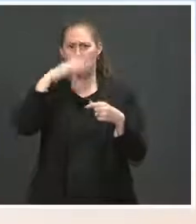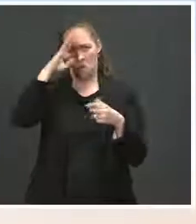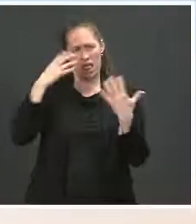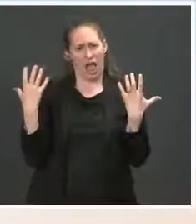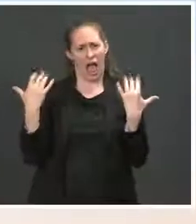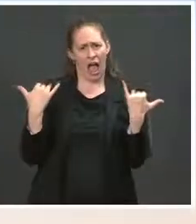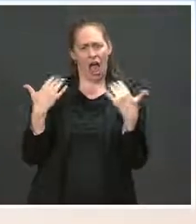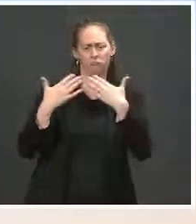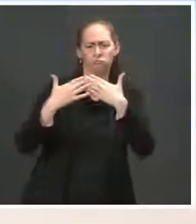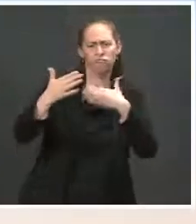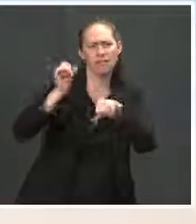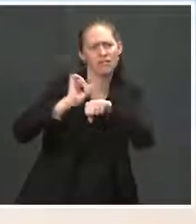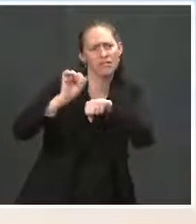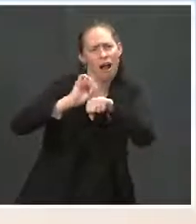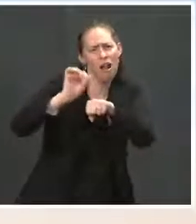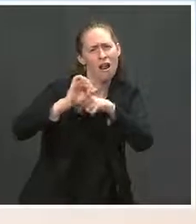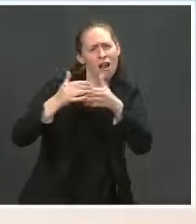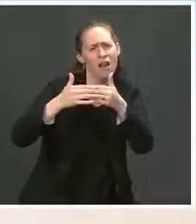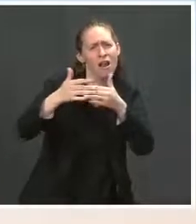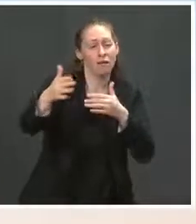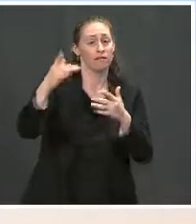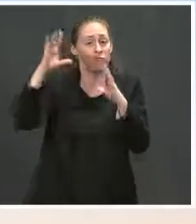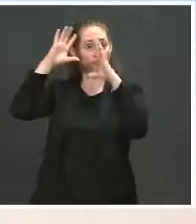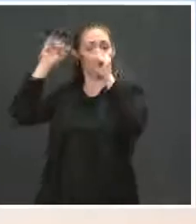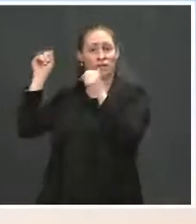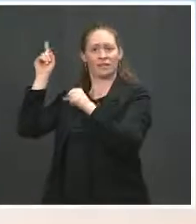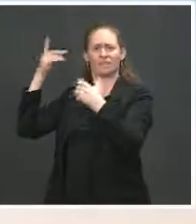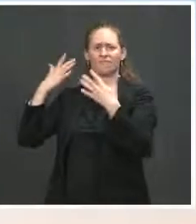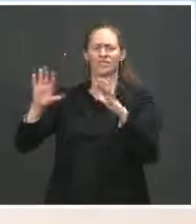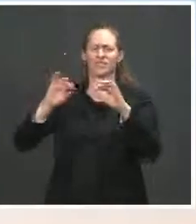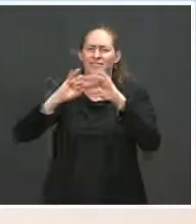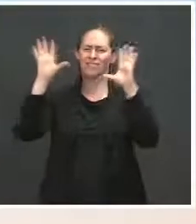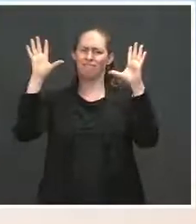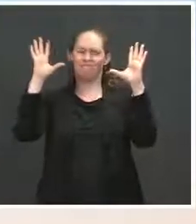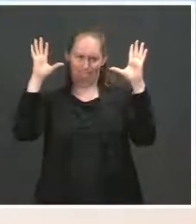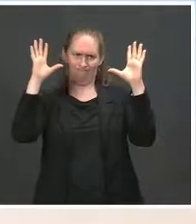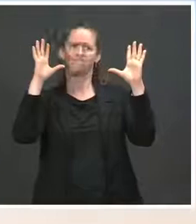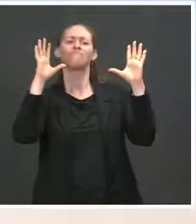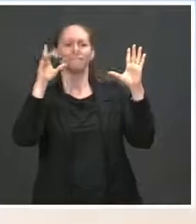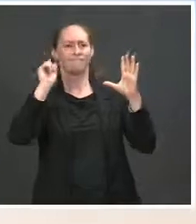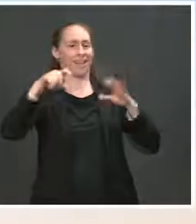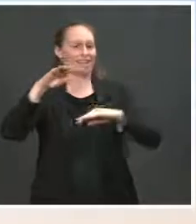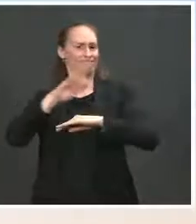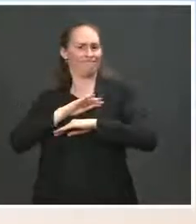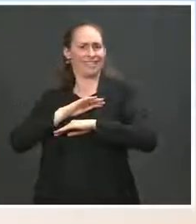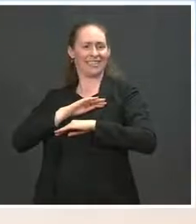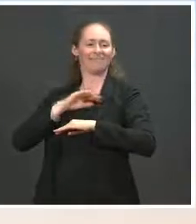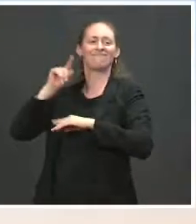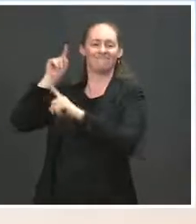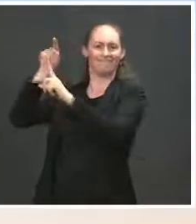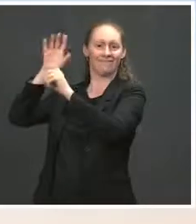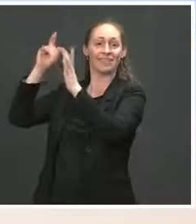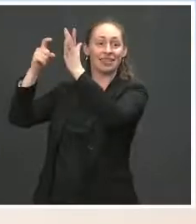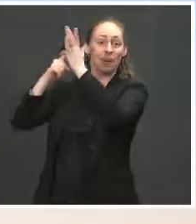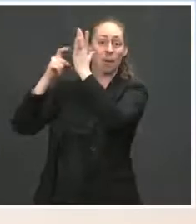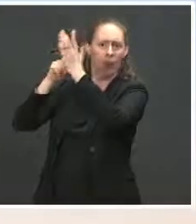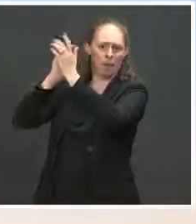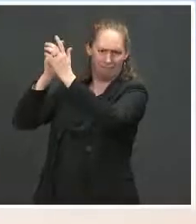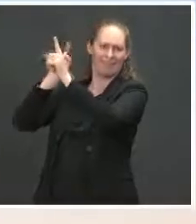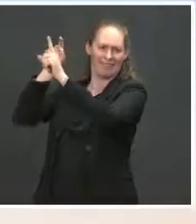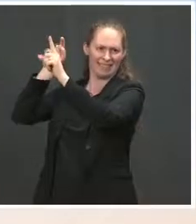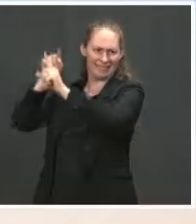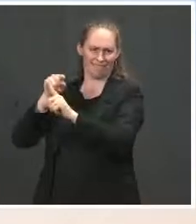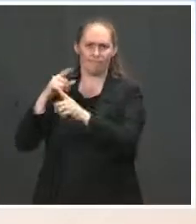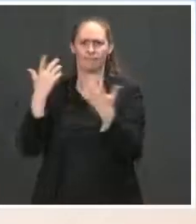has set ambitious goals that will ensure America and the world can meet the urgent demands of the climate crisis while empowering